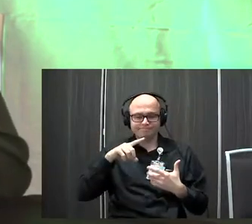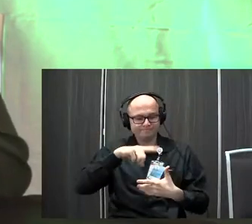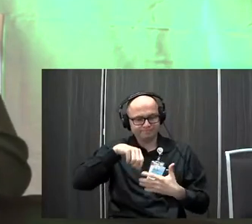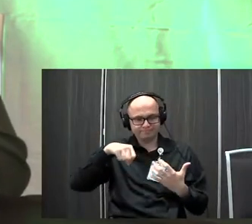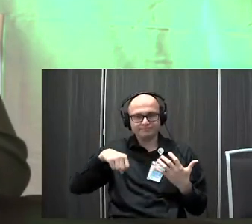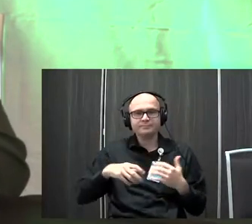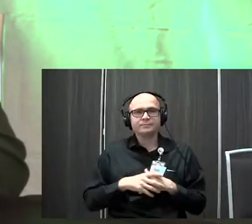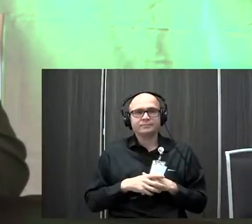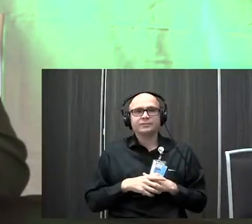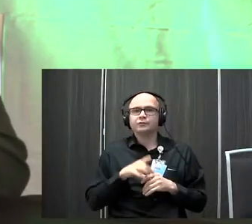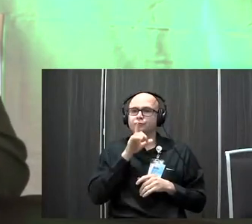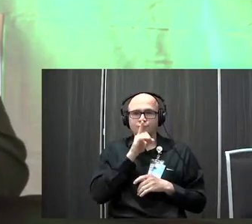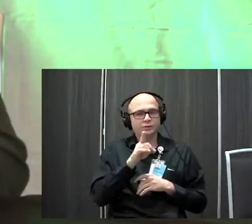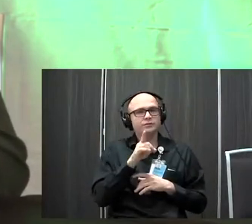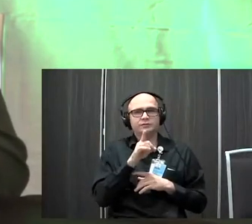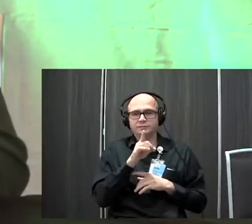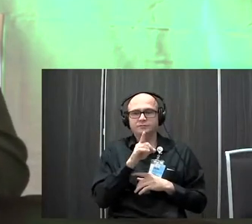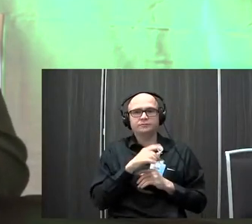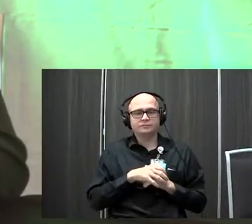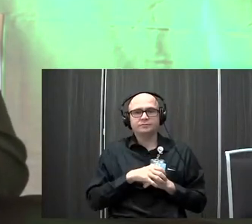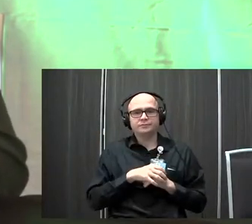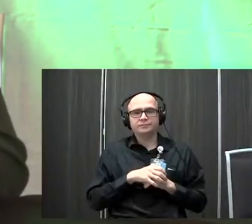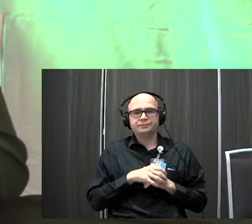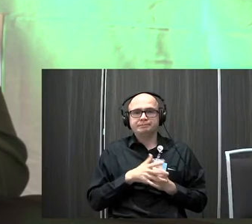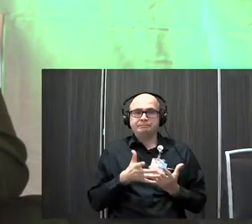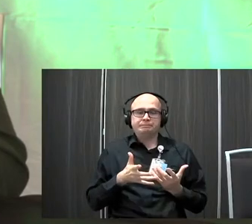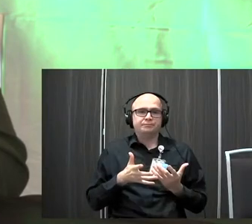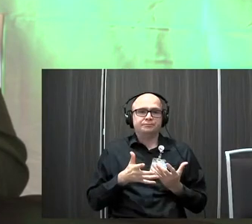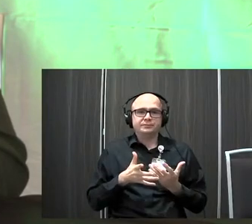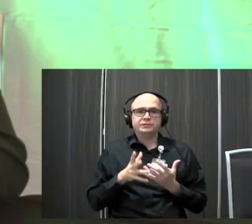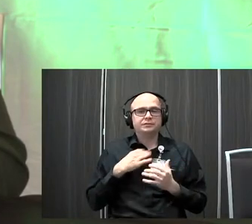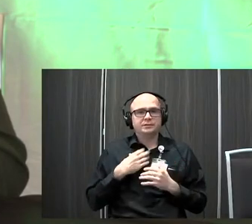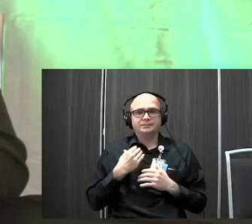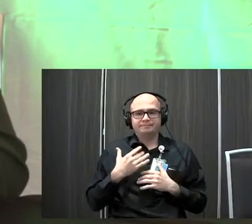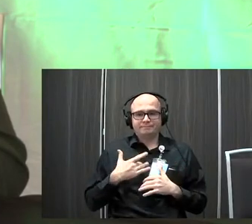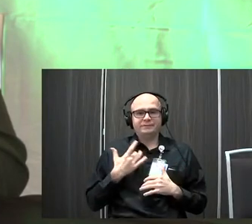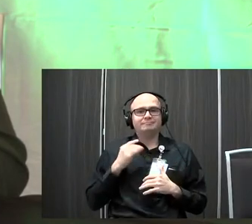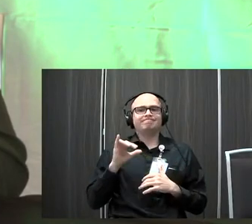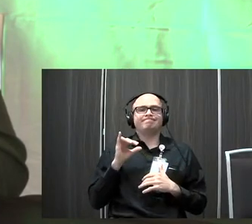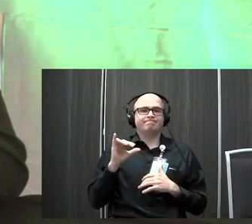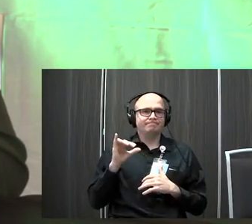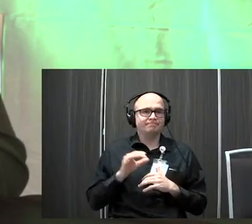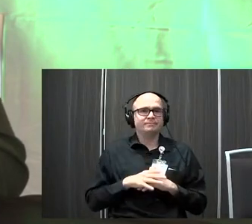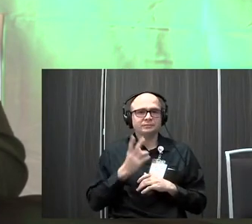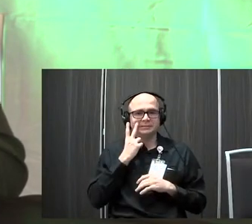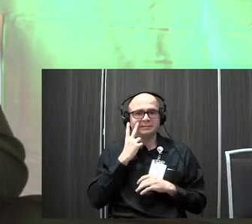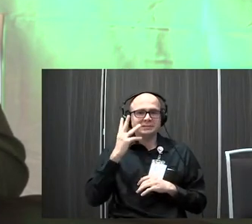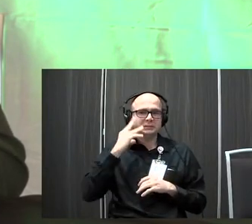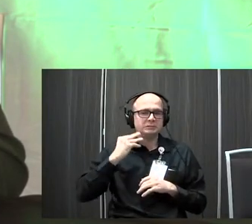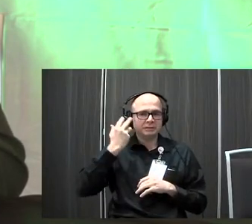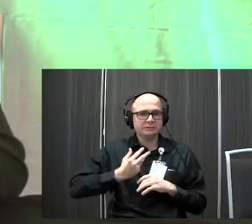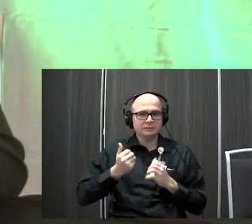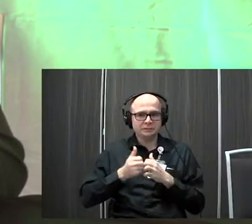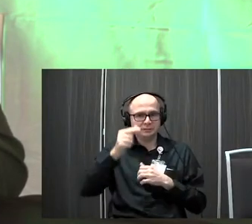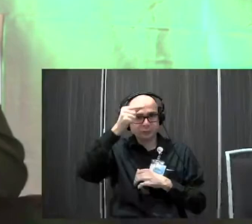So yeah, it really, it really does, you know, kind of resonate with exactly, you know, what we have seen in Grayson